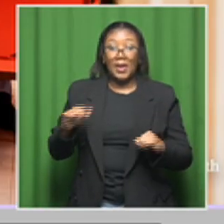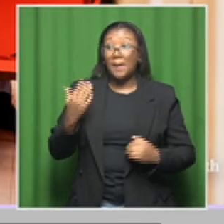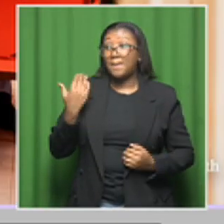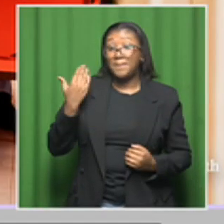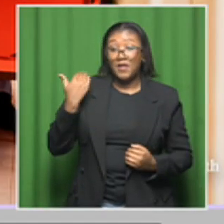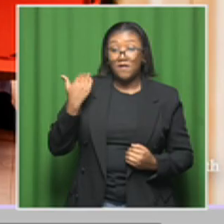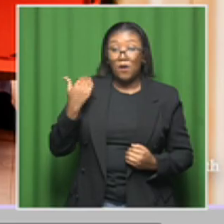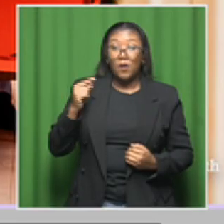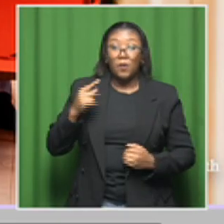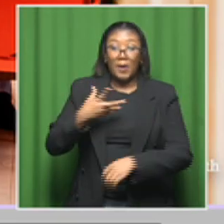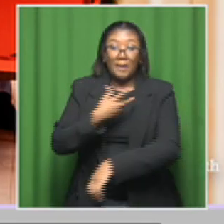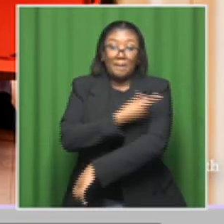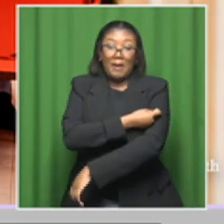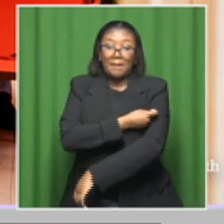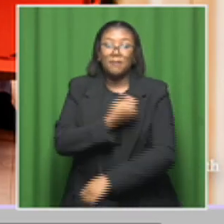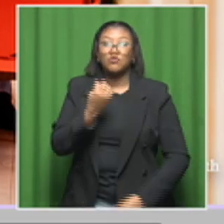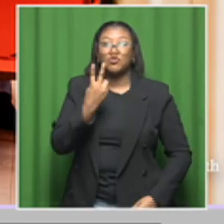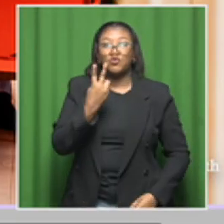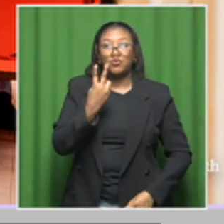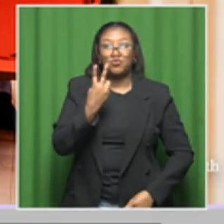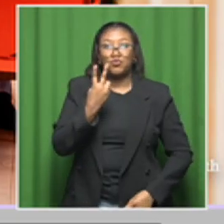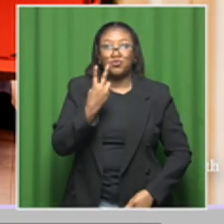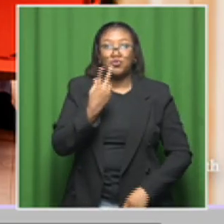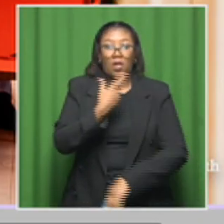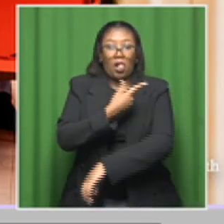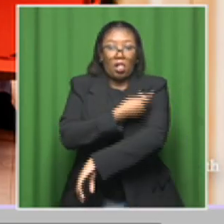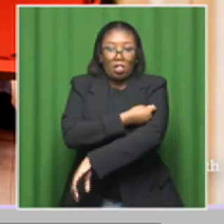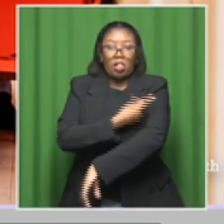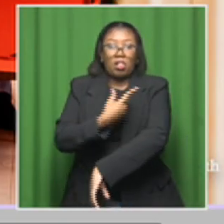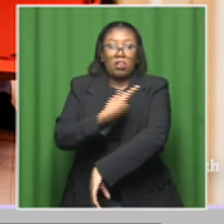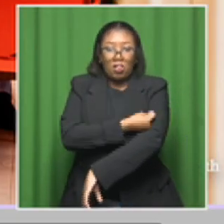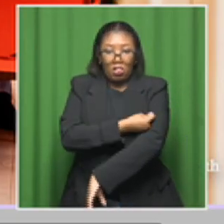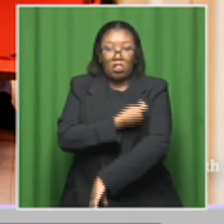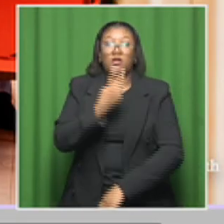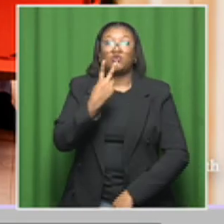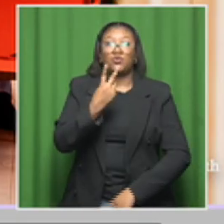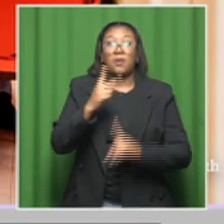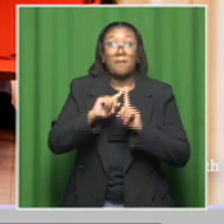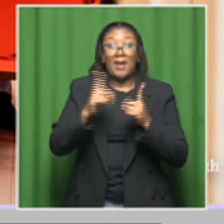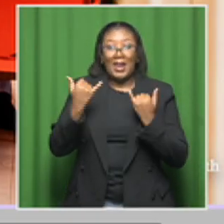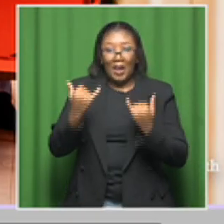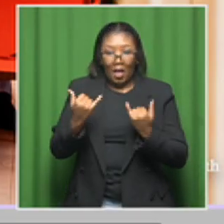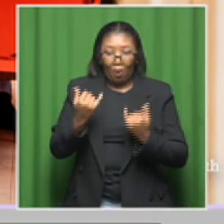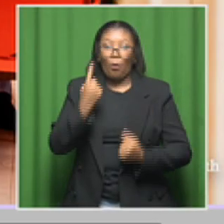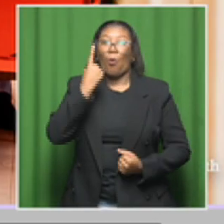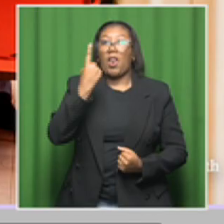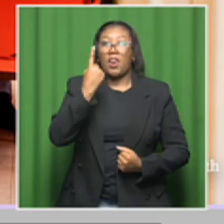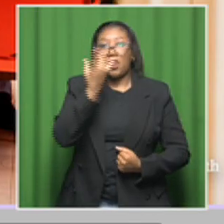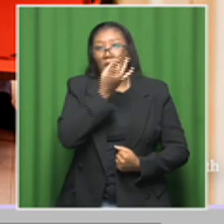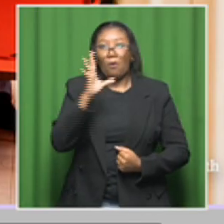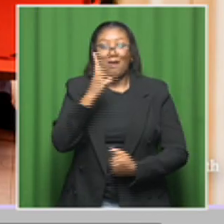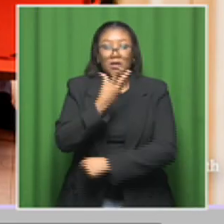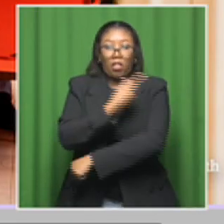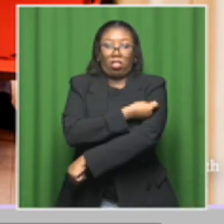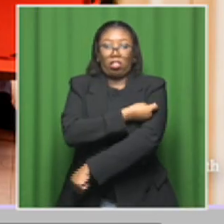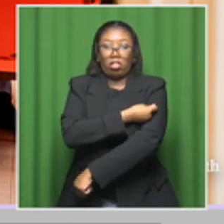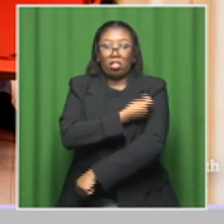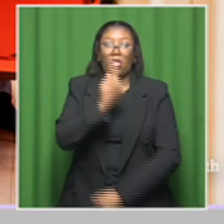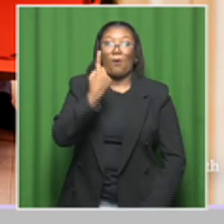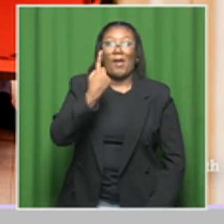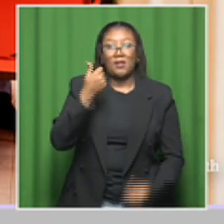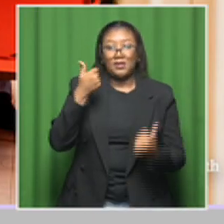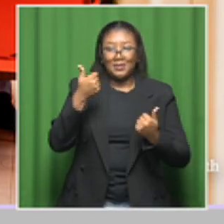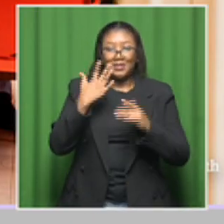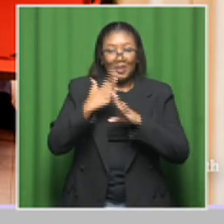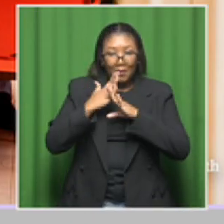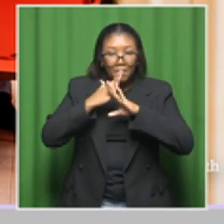two doses of the vaccine. However, we now understand that one dose is sufficient to provide really good protection